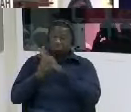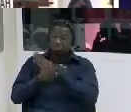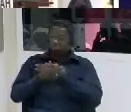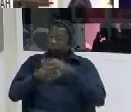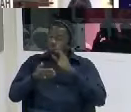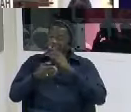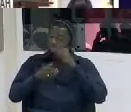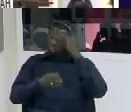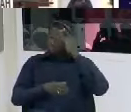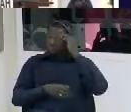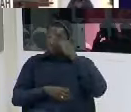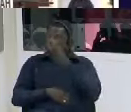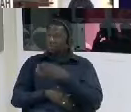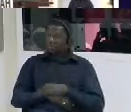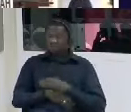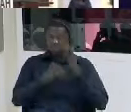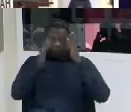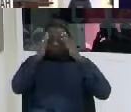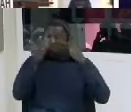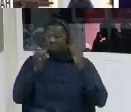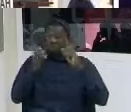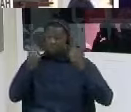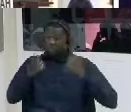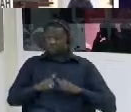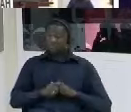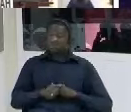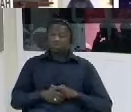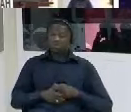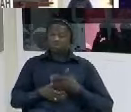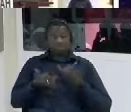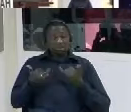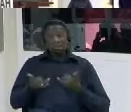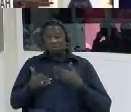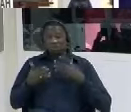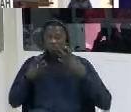don't know how things went but then this is where we are now